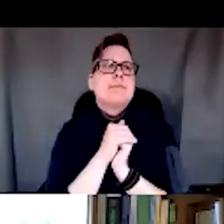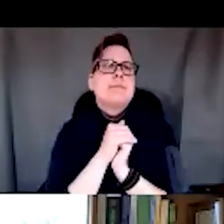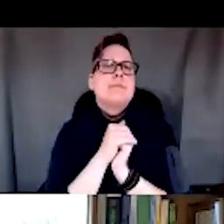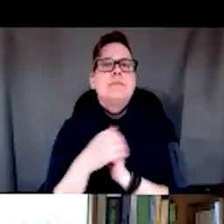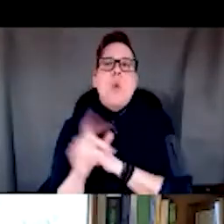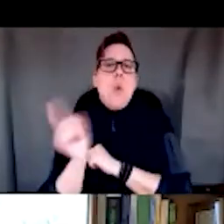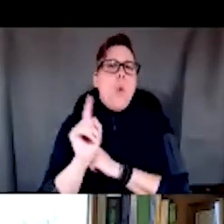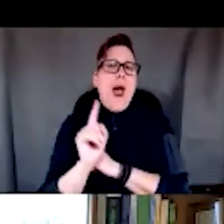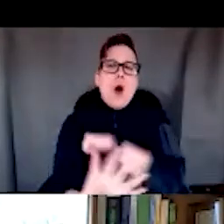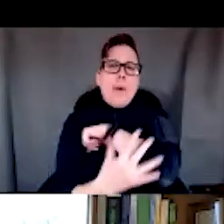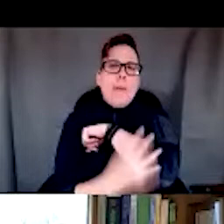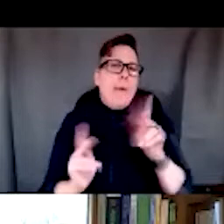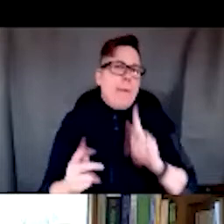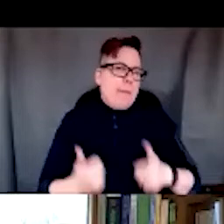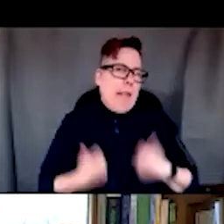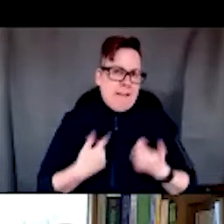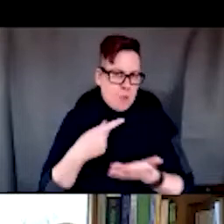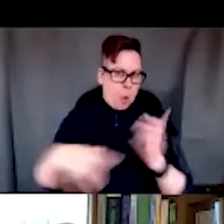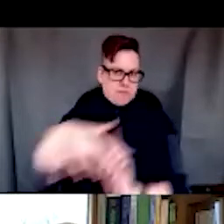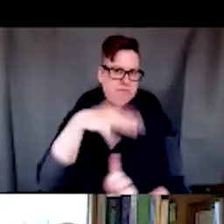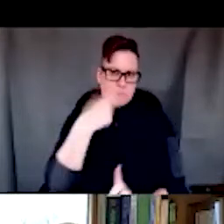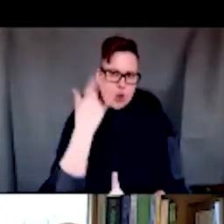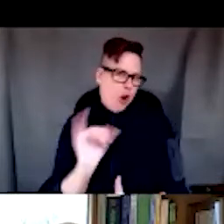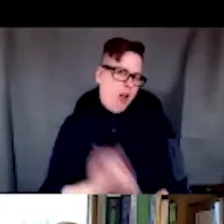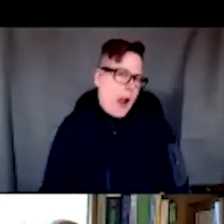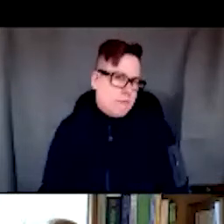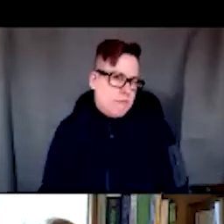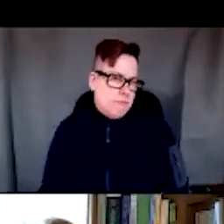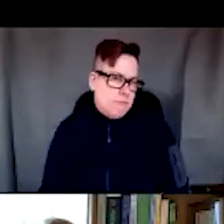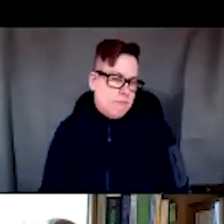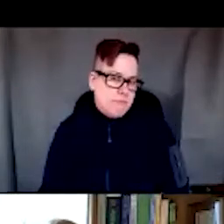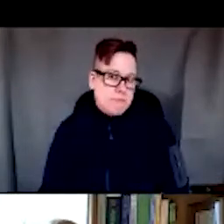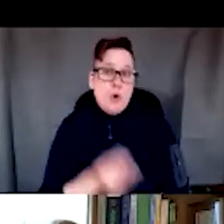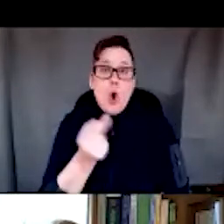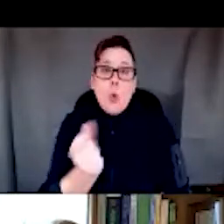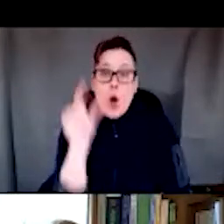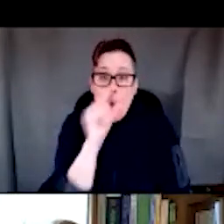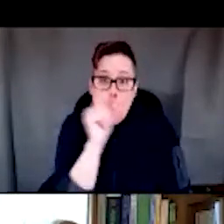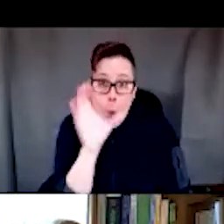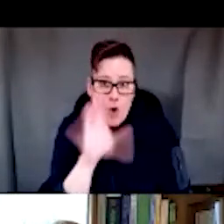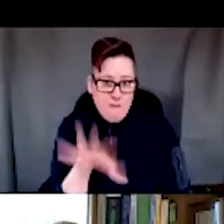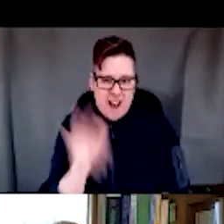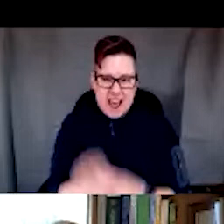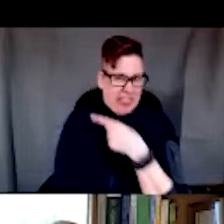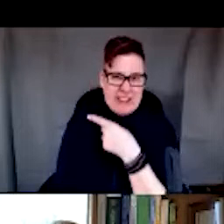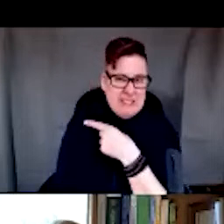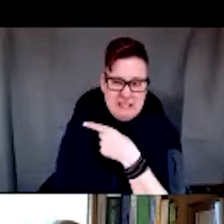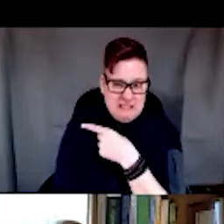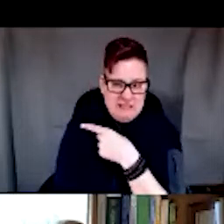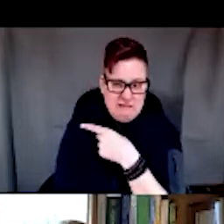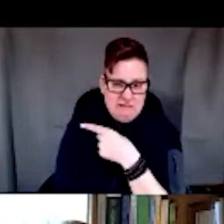poverty live? What do their neighborhoods look like? Right? If you do a quick Google search, you'll see pictures like this.